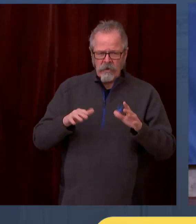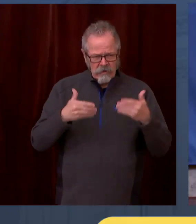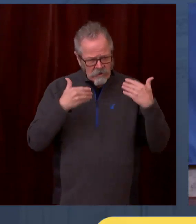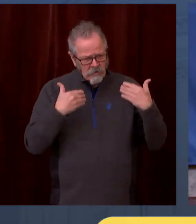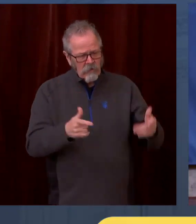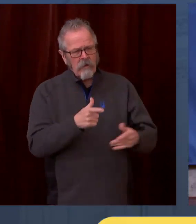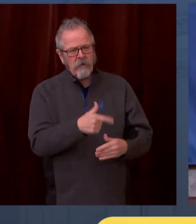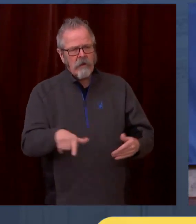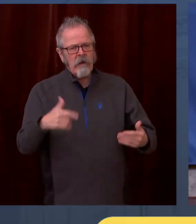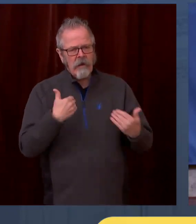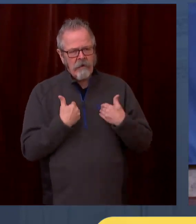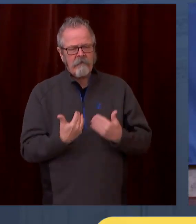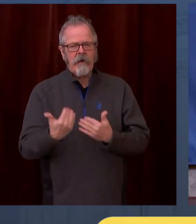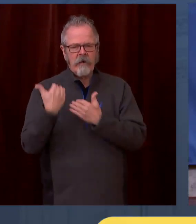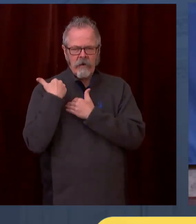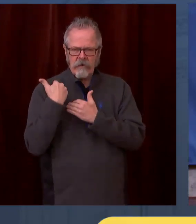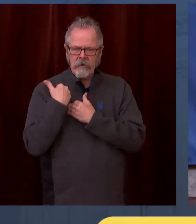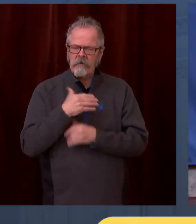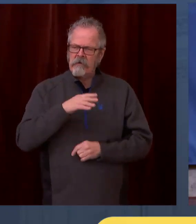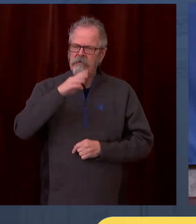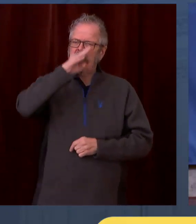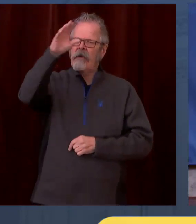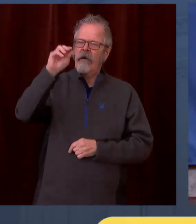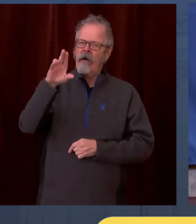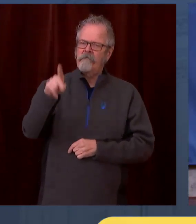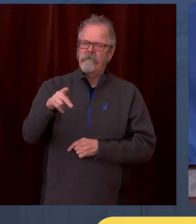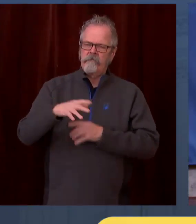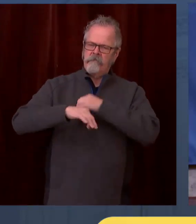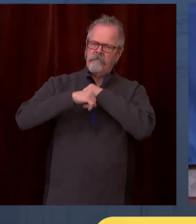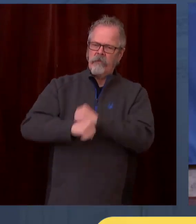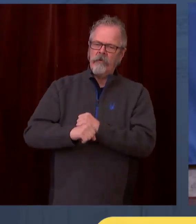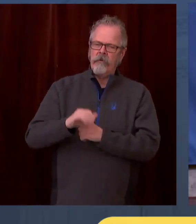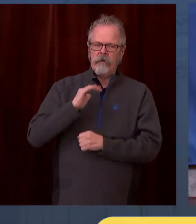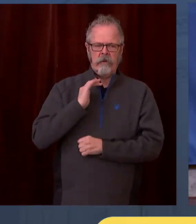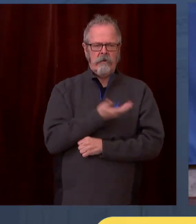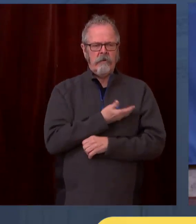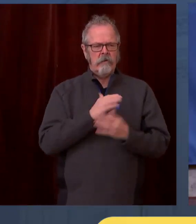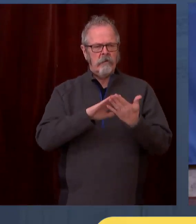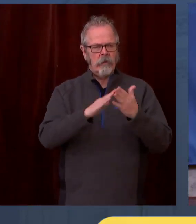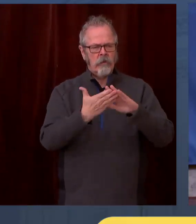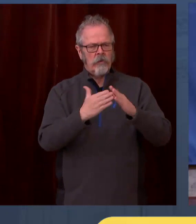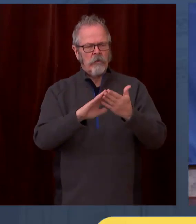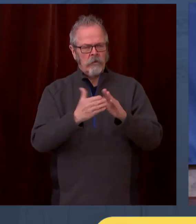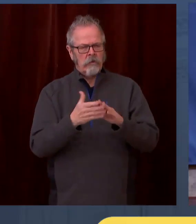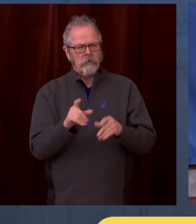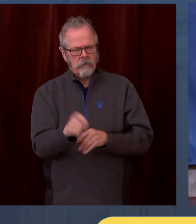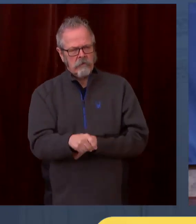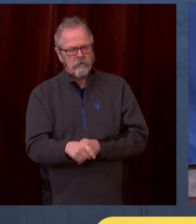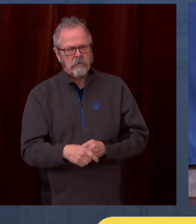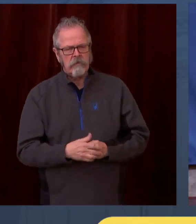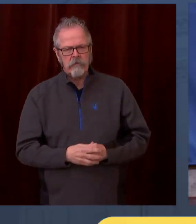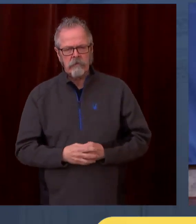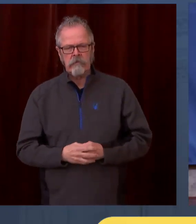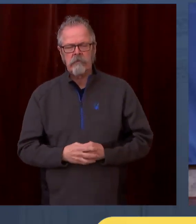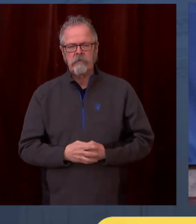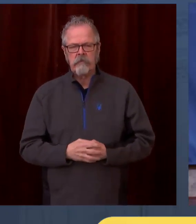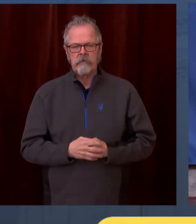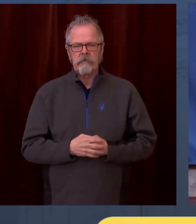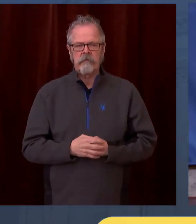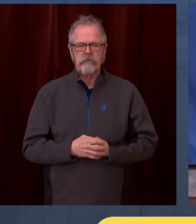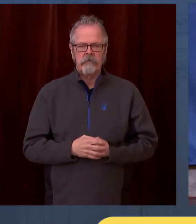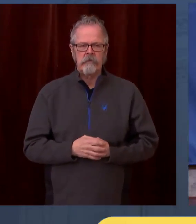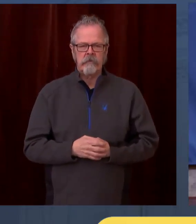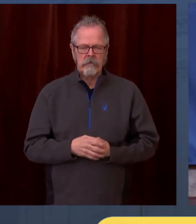our folks and I hope all of us will do so. So, talking about our COVID response,